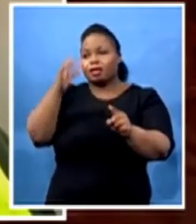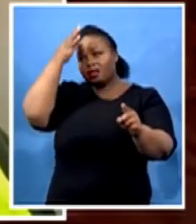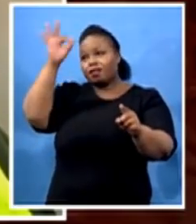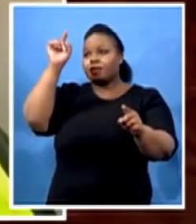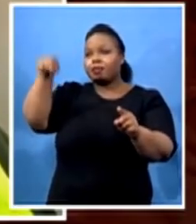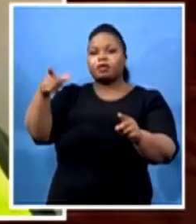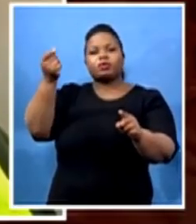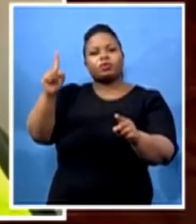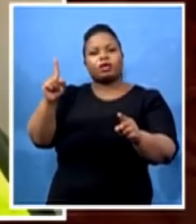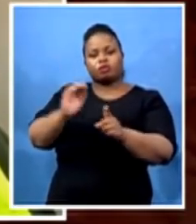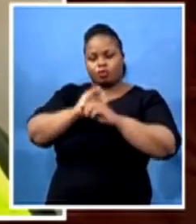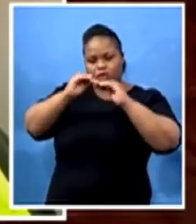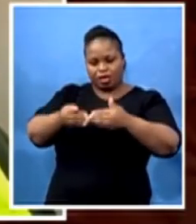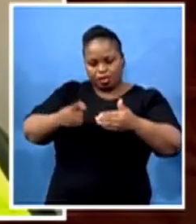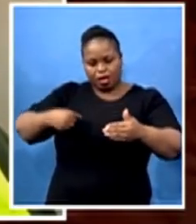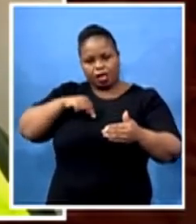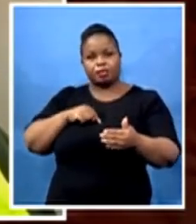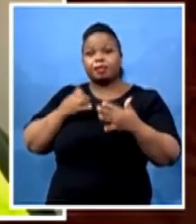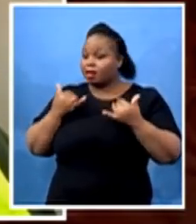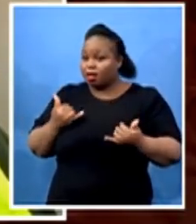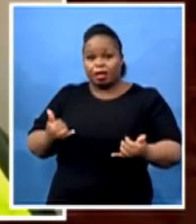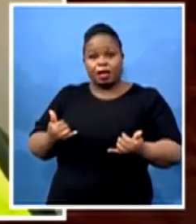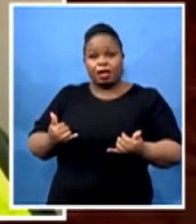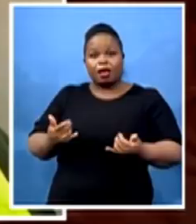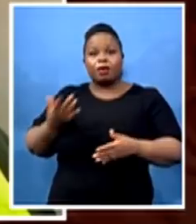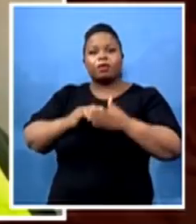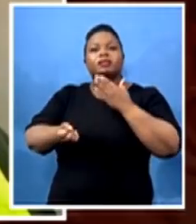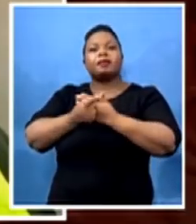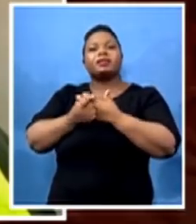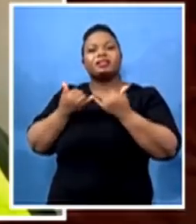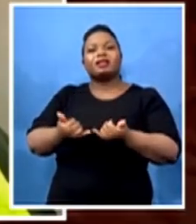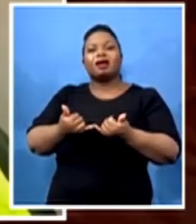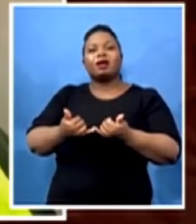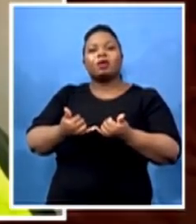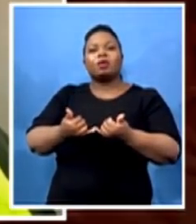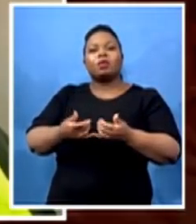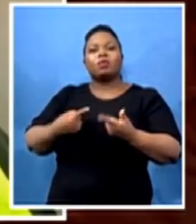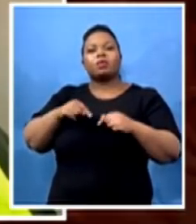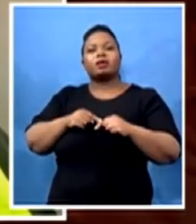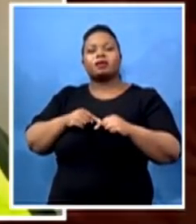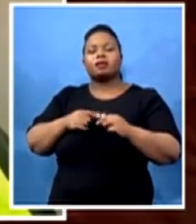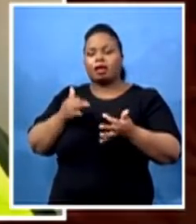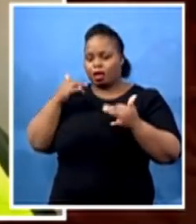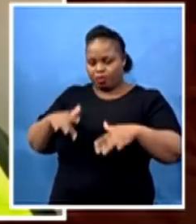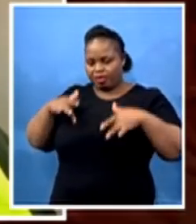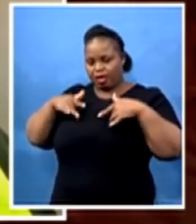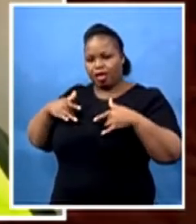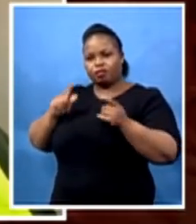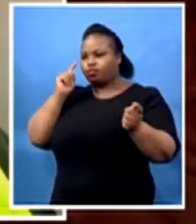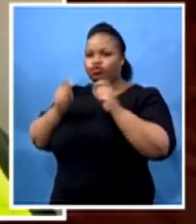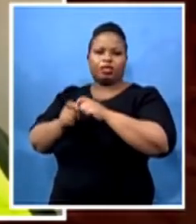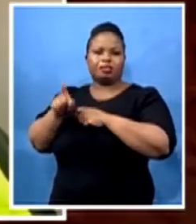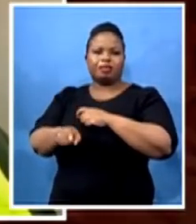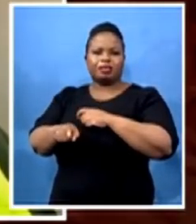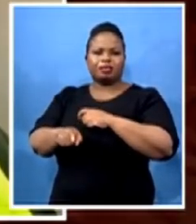But currently, what happens is that we must change our lifestyle. We must change the way we are doing things. We can